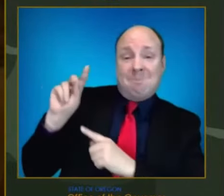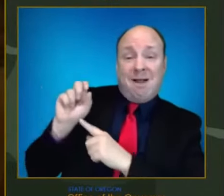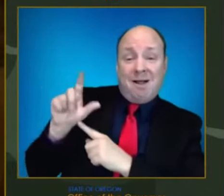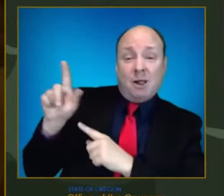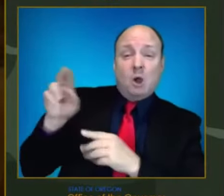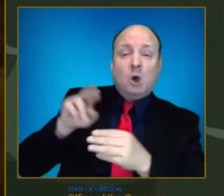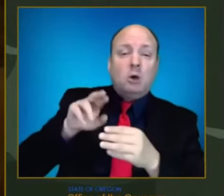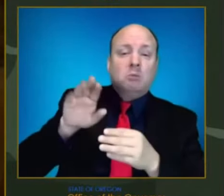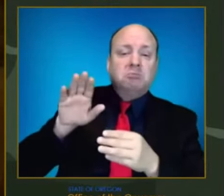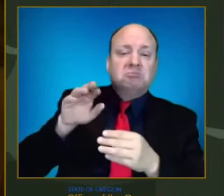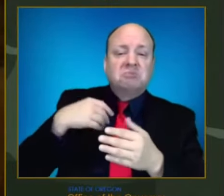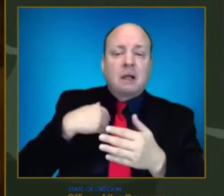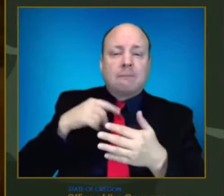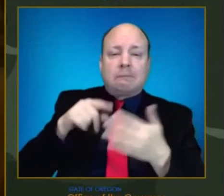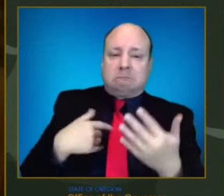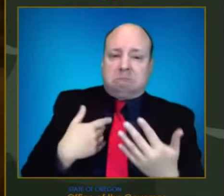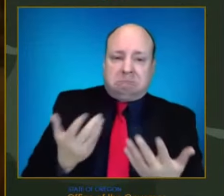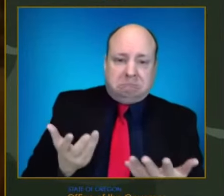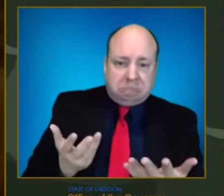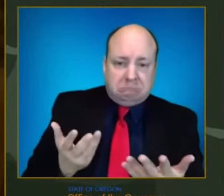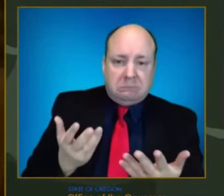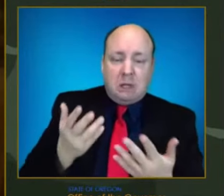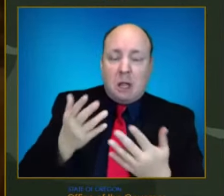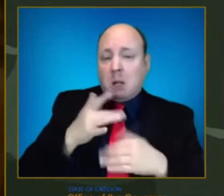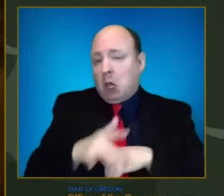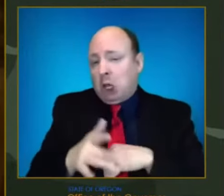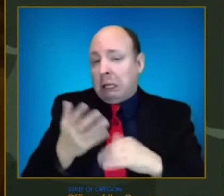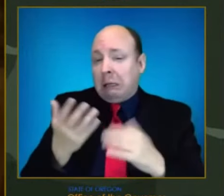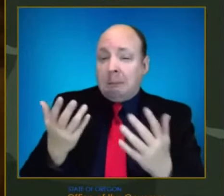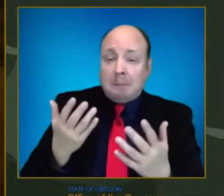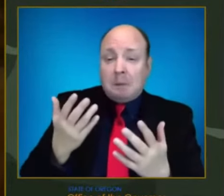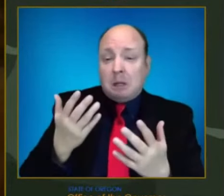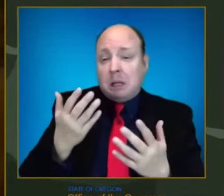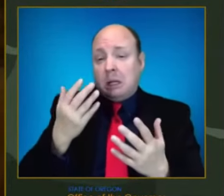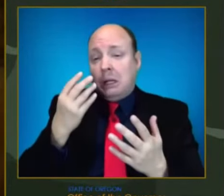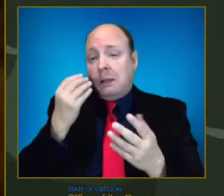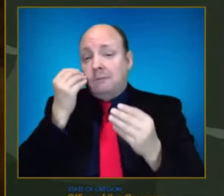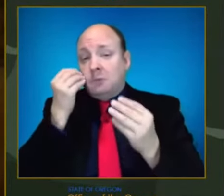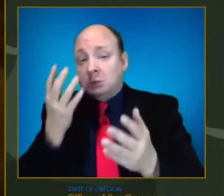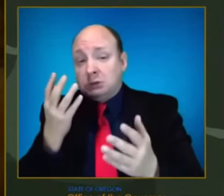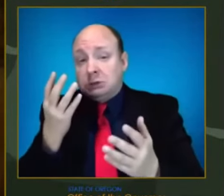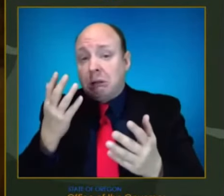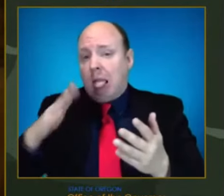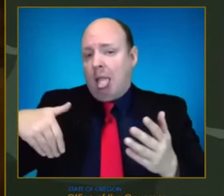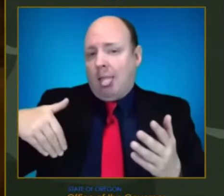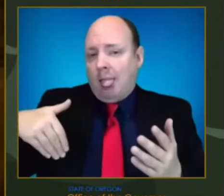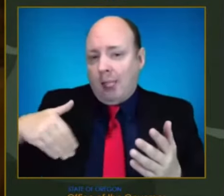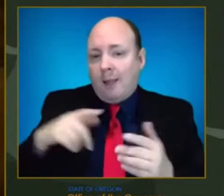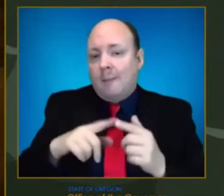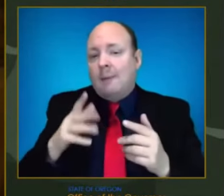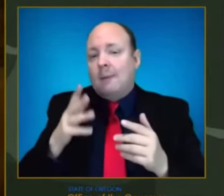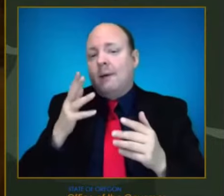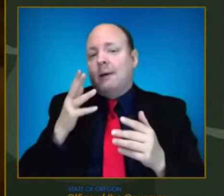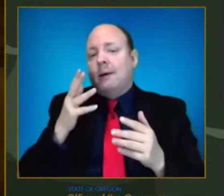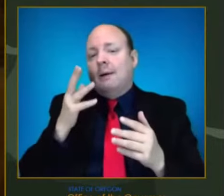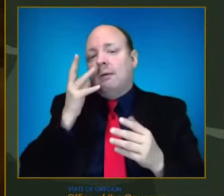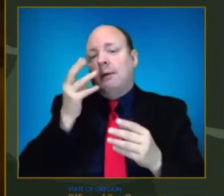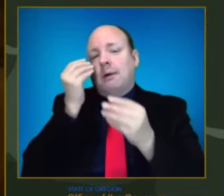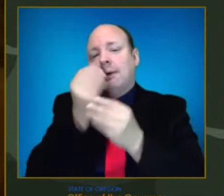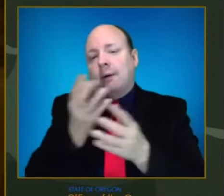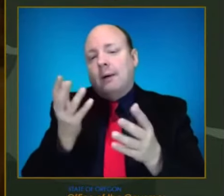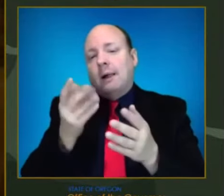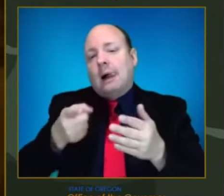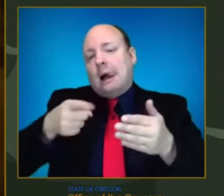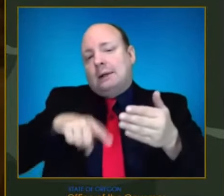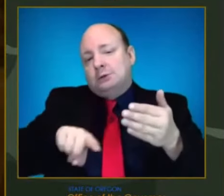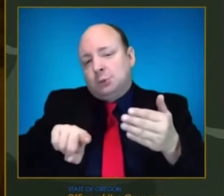Um, I, I'm not, um, I'm not privy to that information yet. And I think they will become more public next week. Um, and we'll, we'll look at those and, and